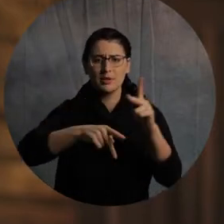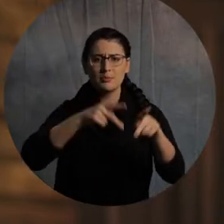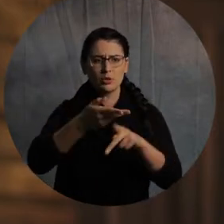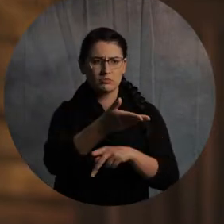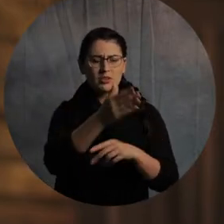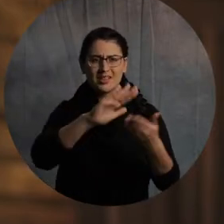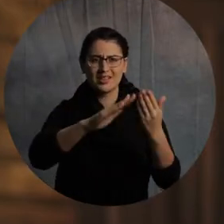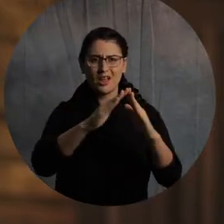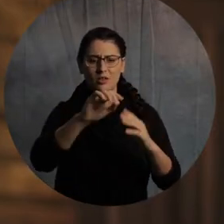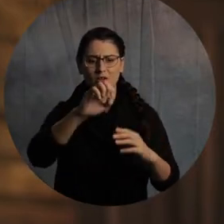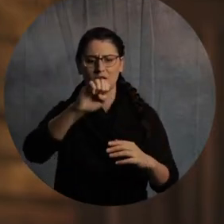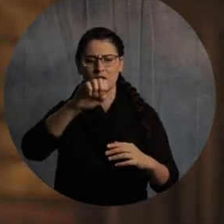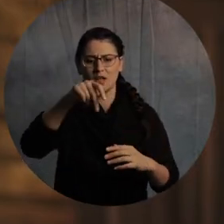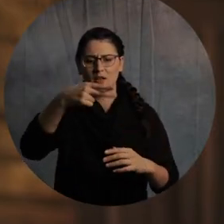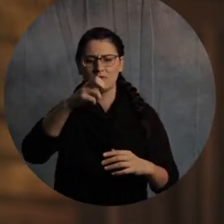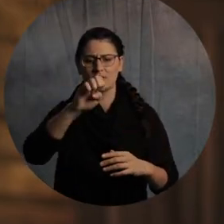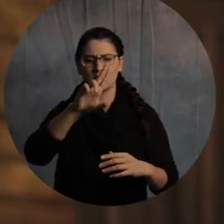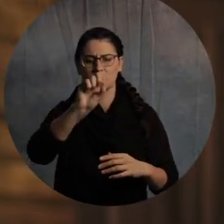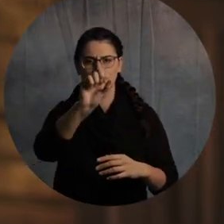It takes a death internally.